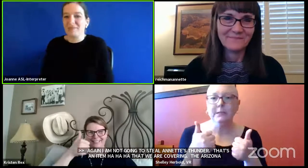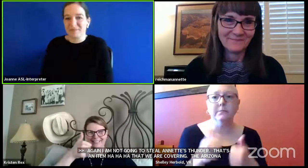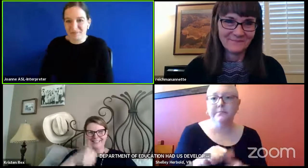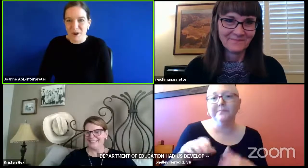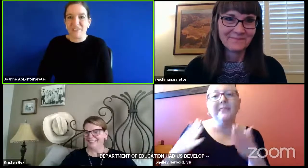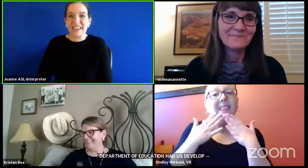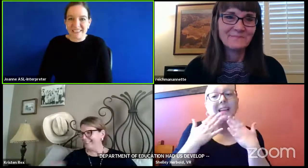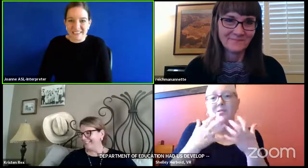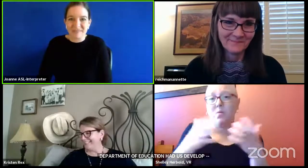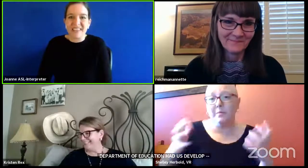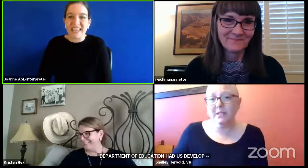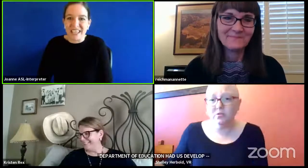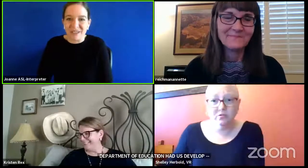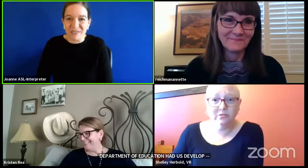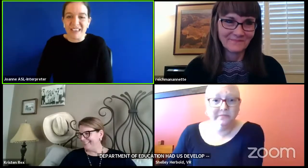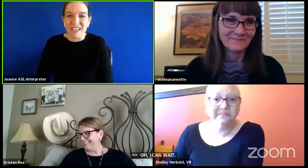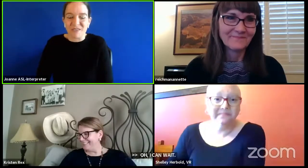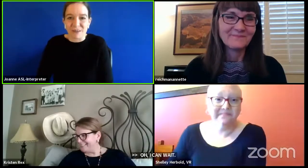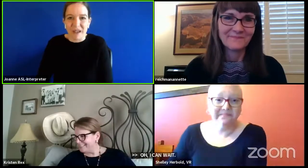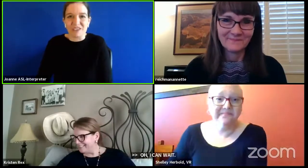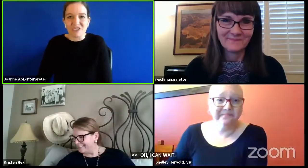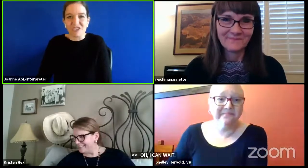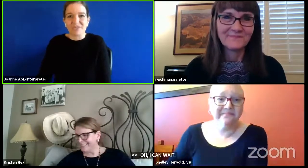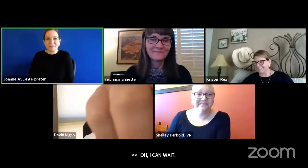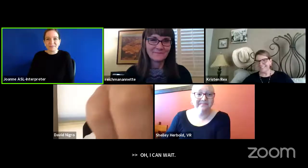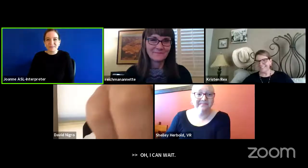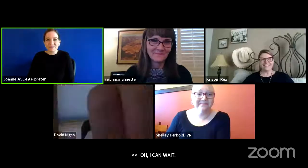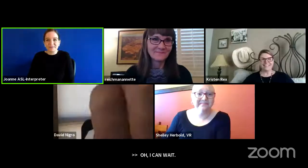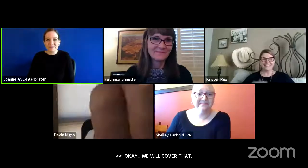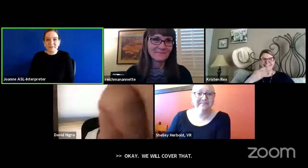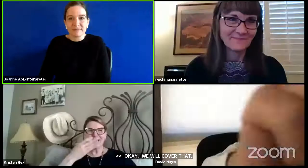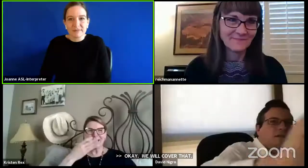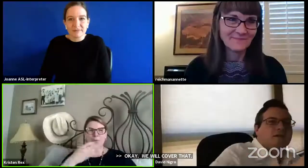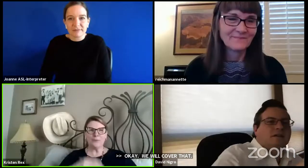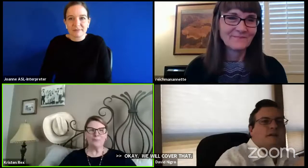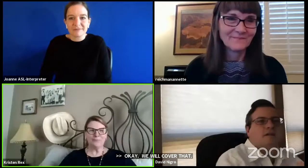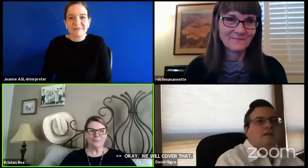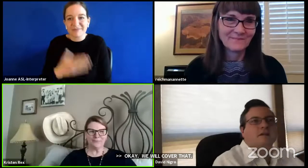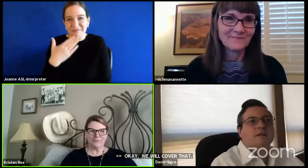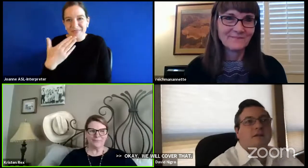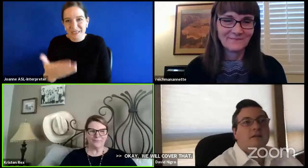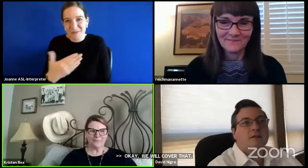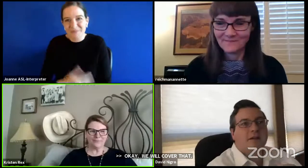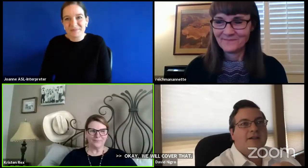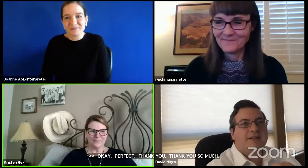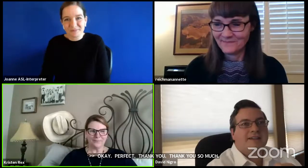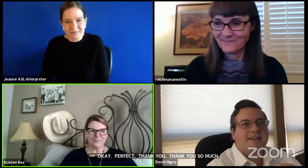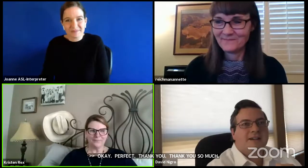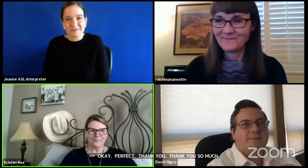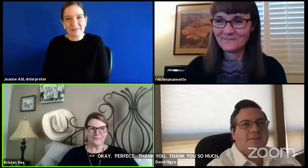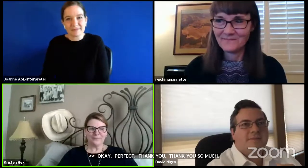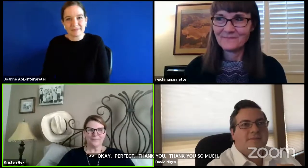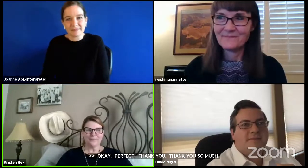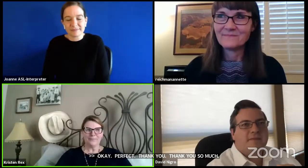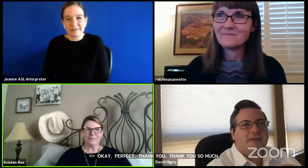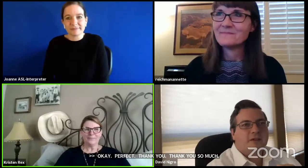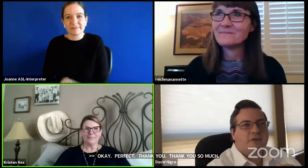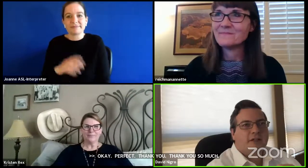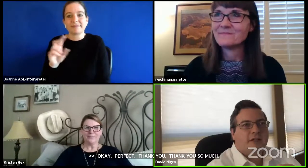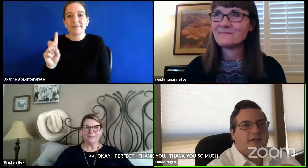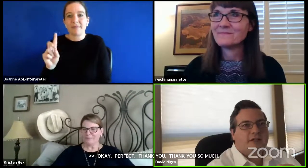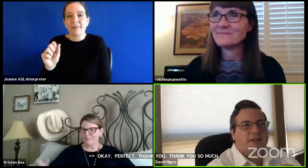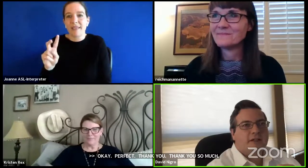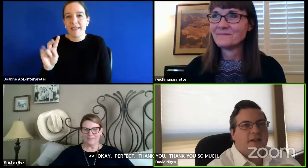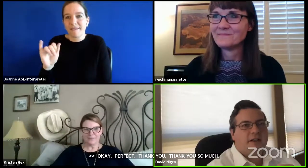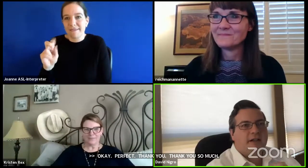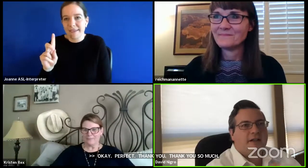Okay. Perfect. Thank you. Thank you so much. Thank you. Great. Um, thank